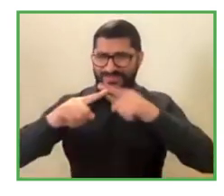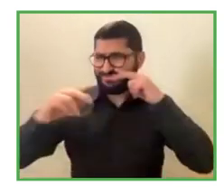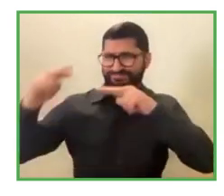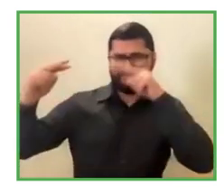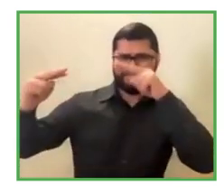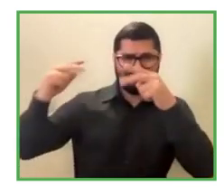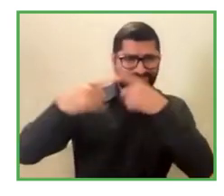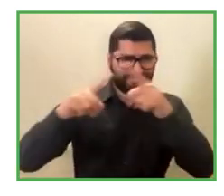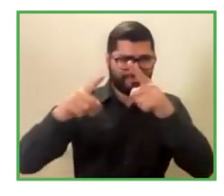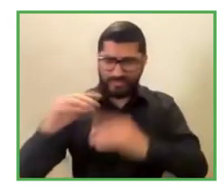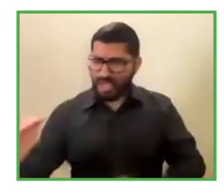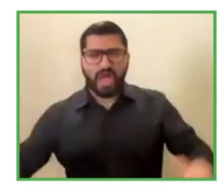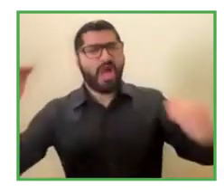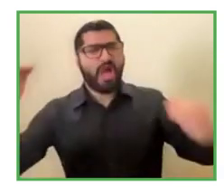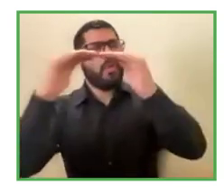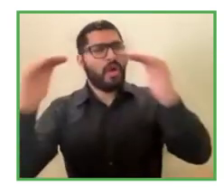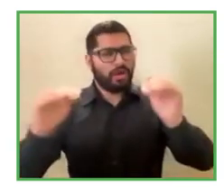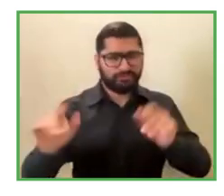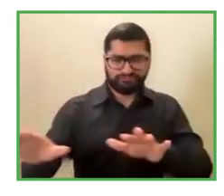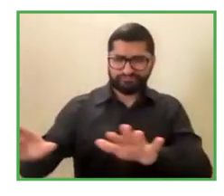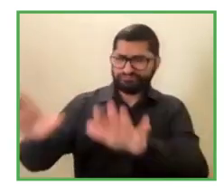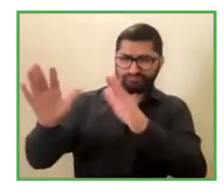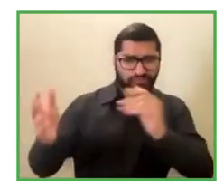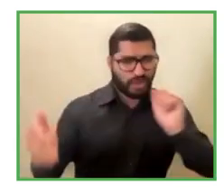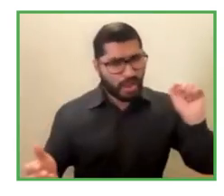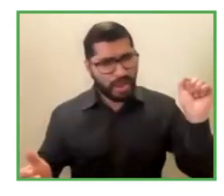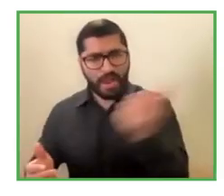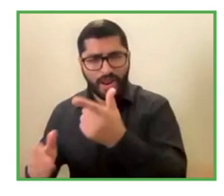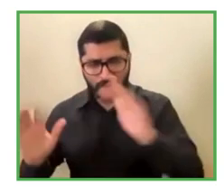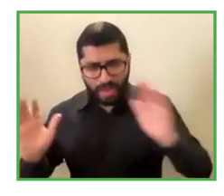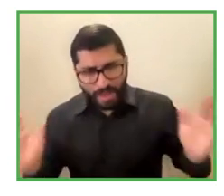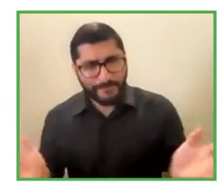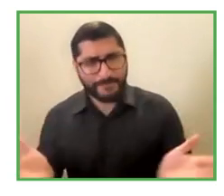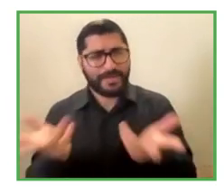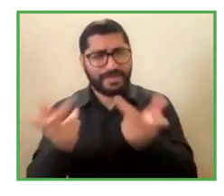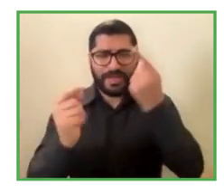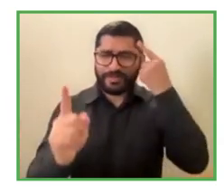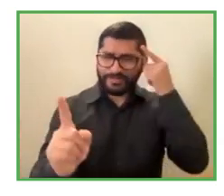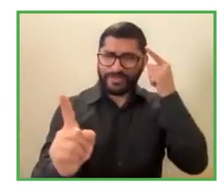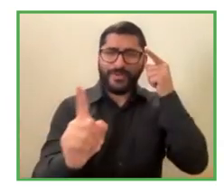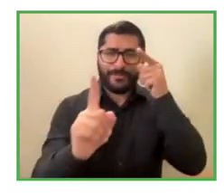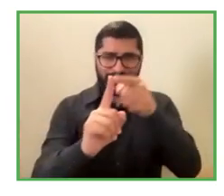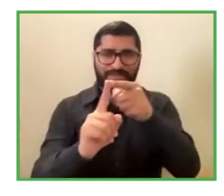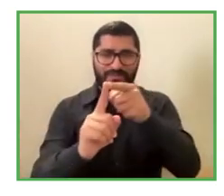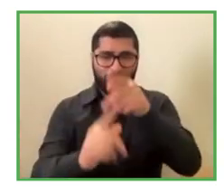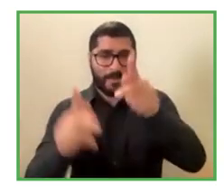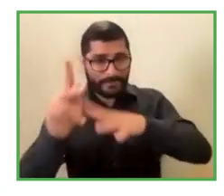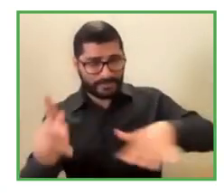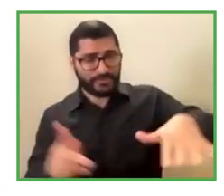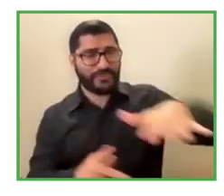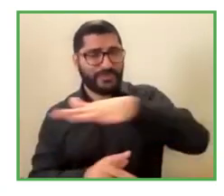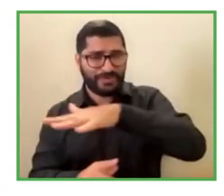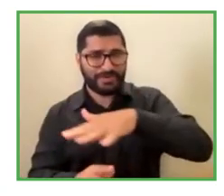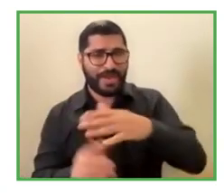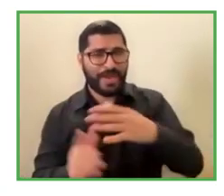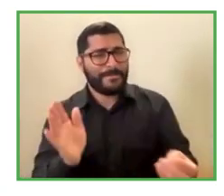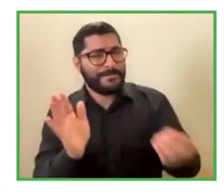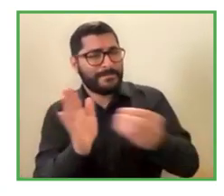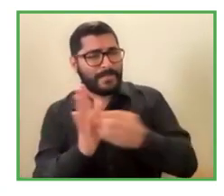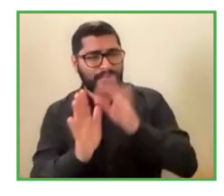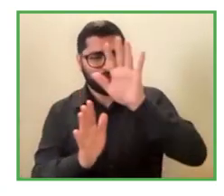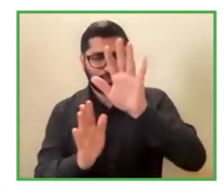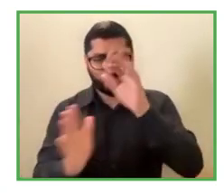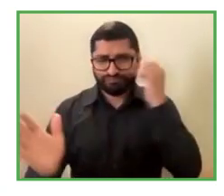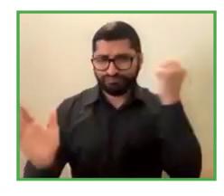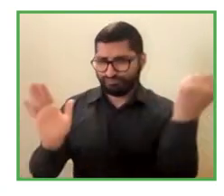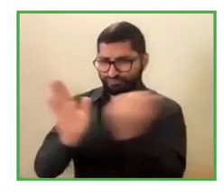where people are treated equally, where skills are valued over than any type of